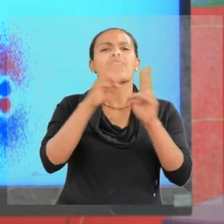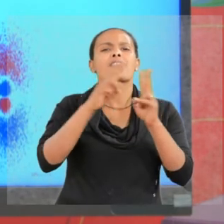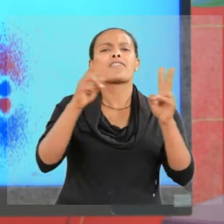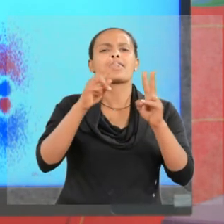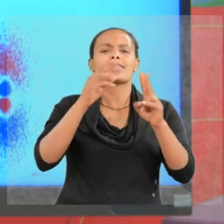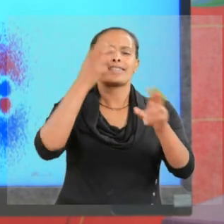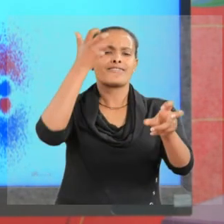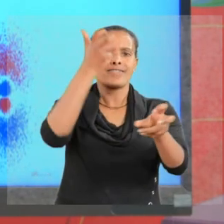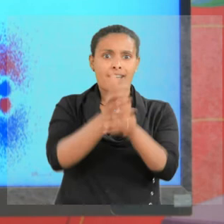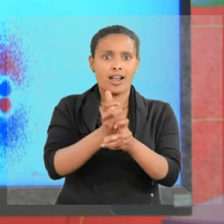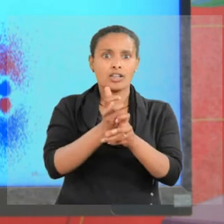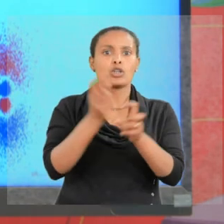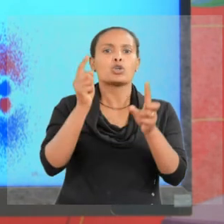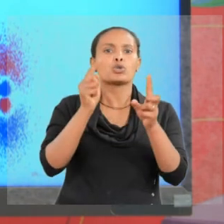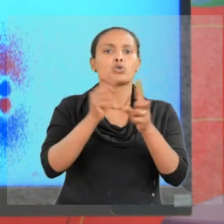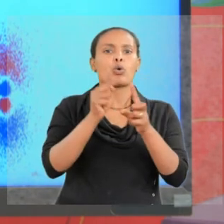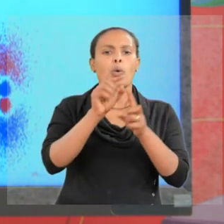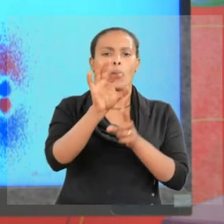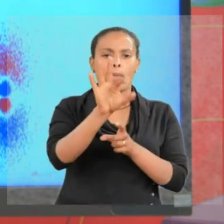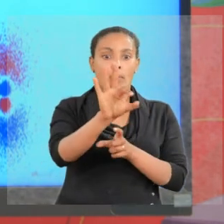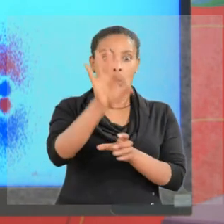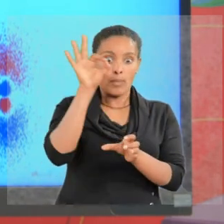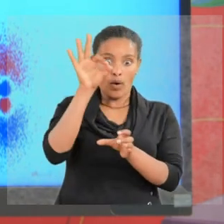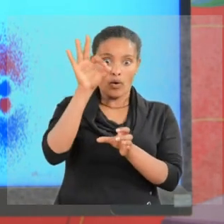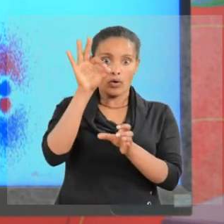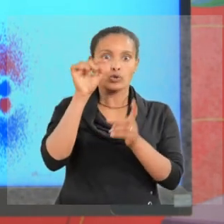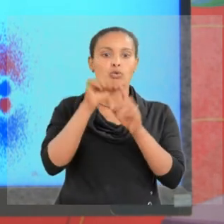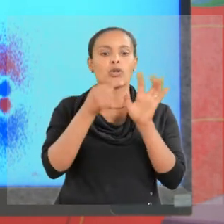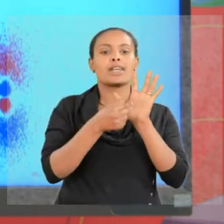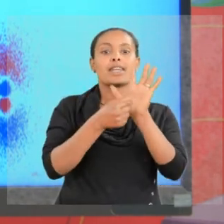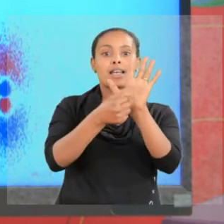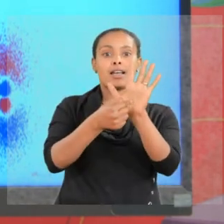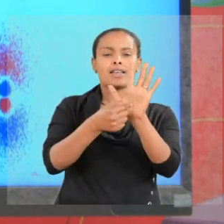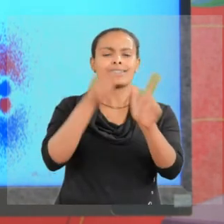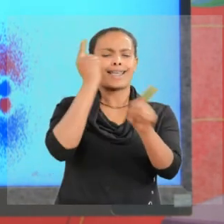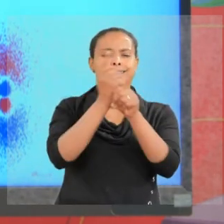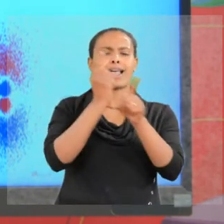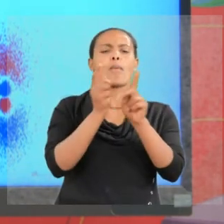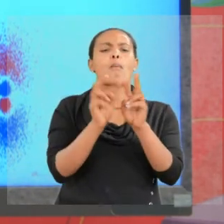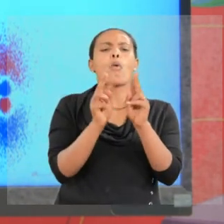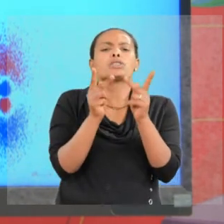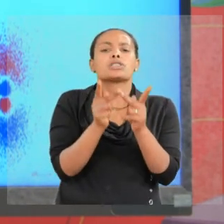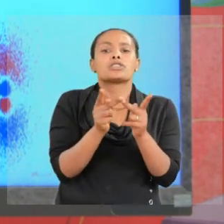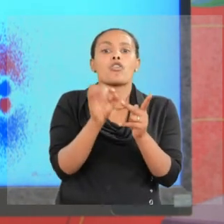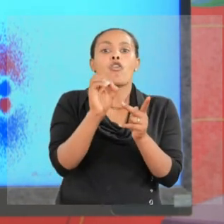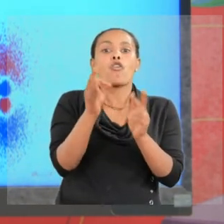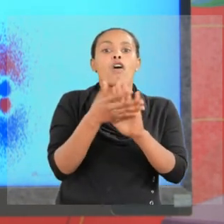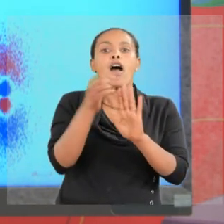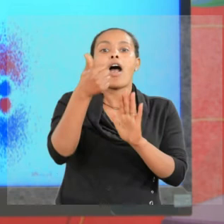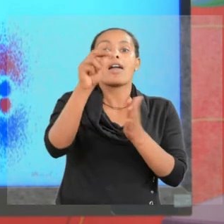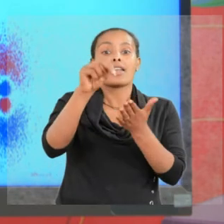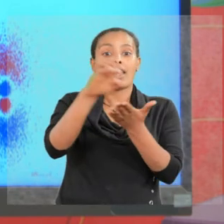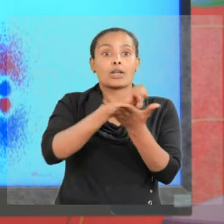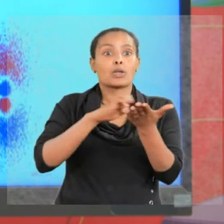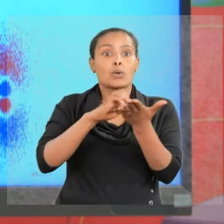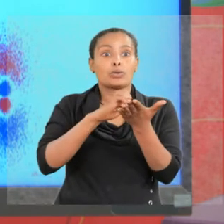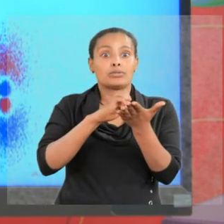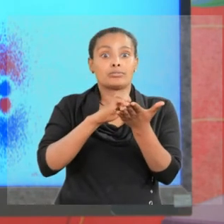difficult to pinpoint, to indicate the exact position of an electron.